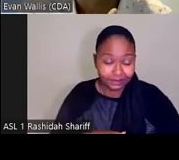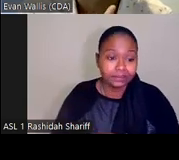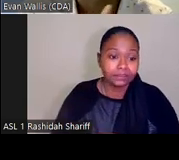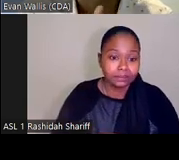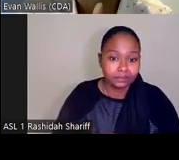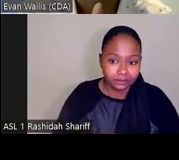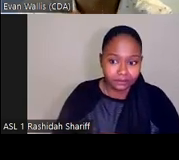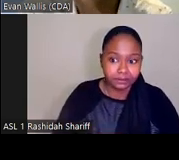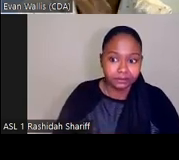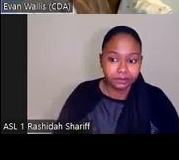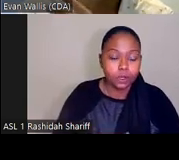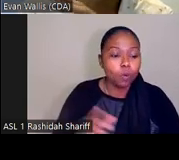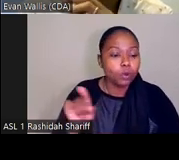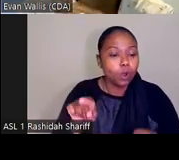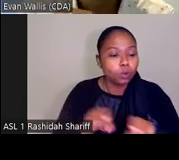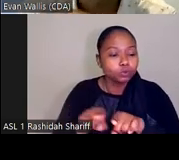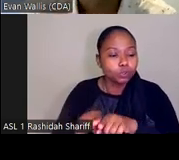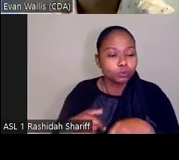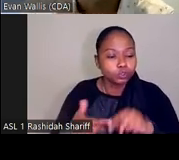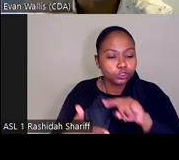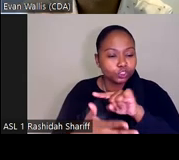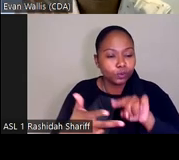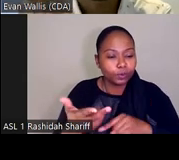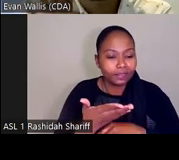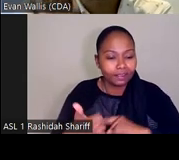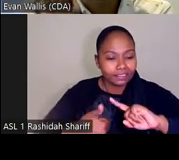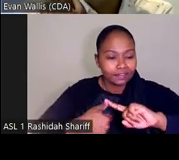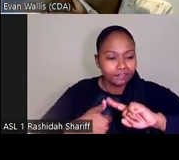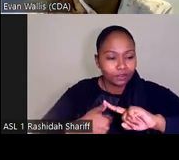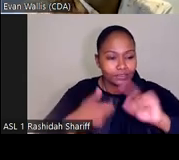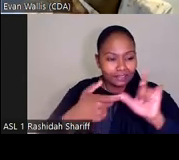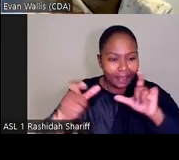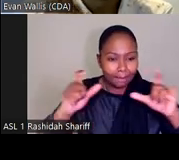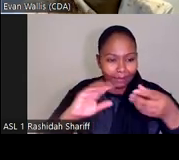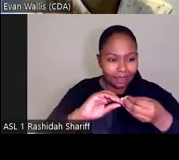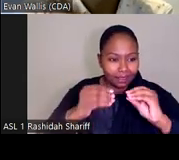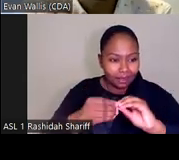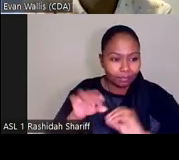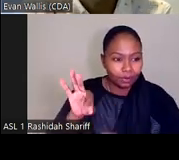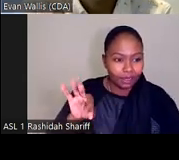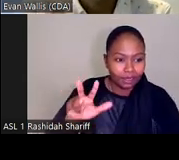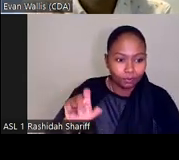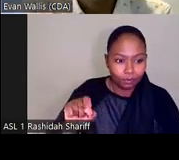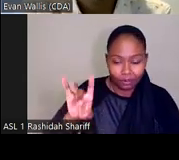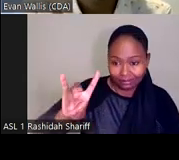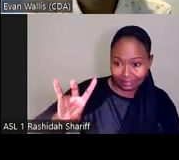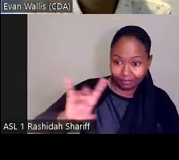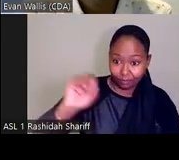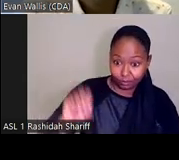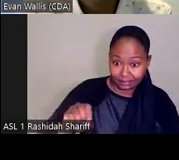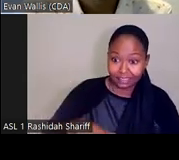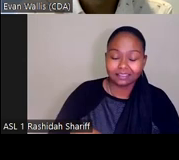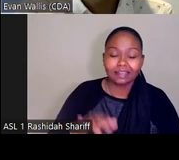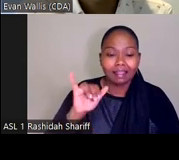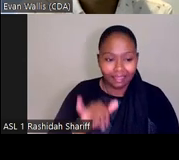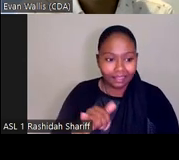direction, we want to call your attention to three things. The first is the big number at the top, 93.7%. That's the main metric we're tracking in